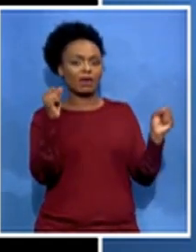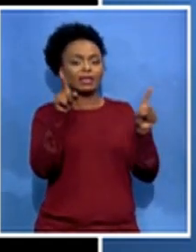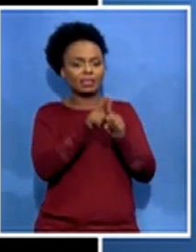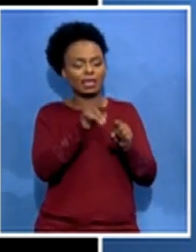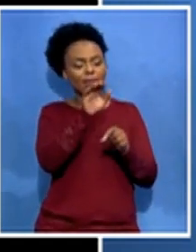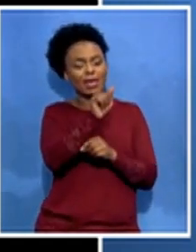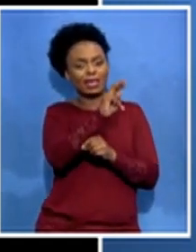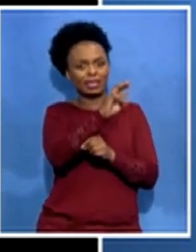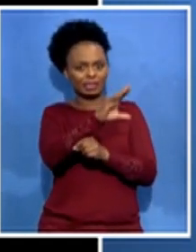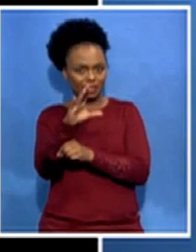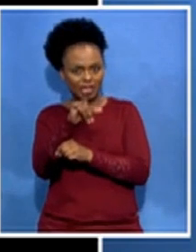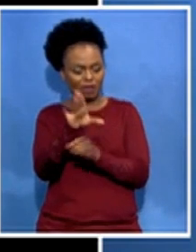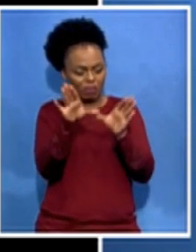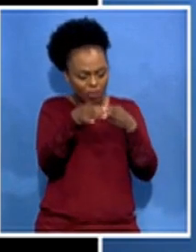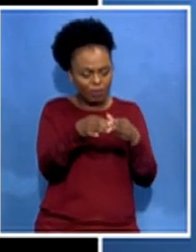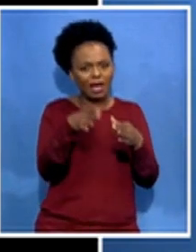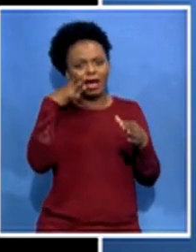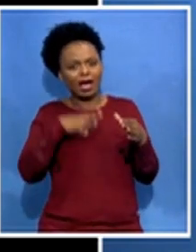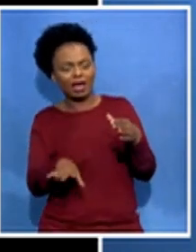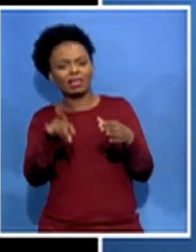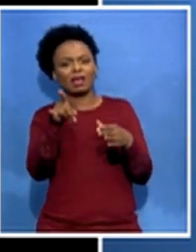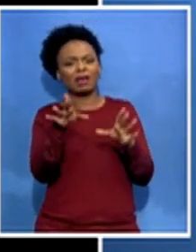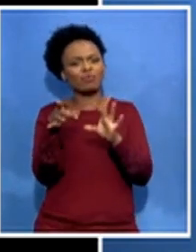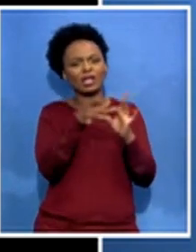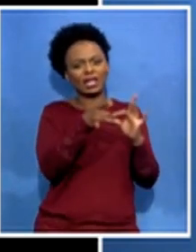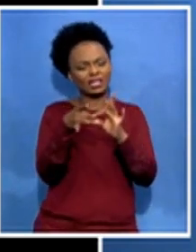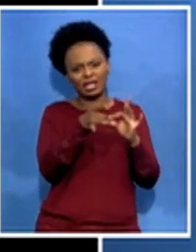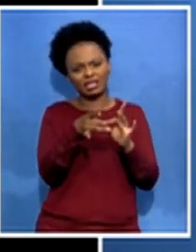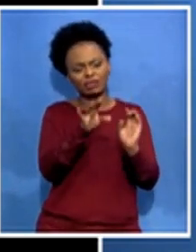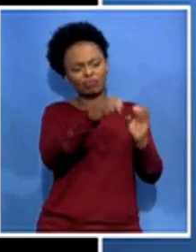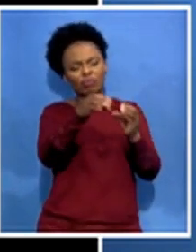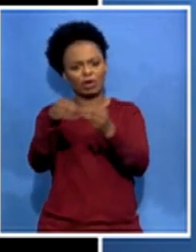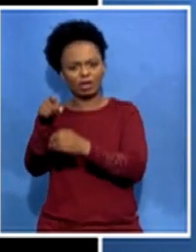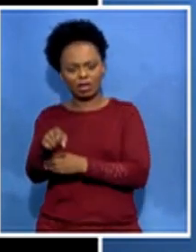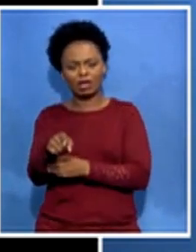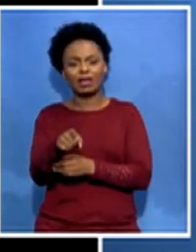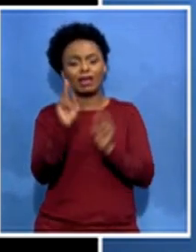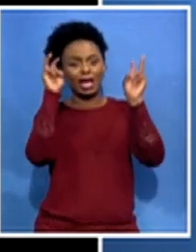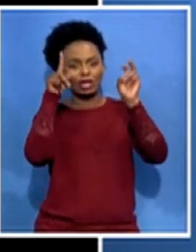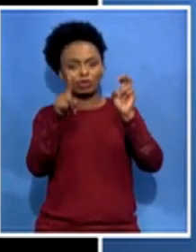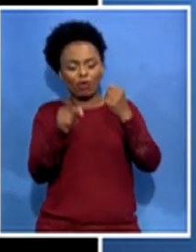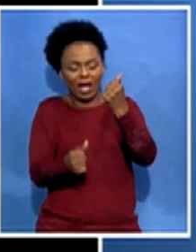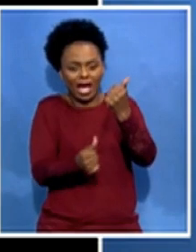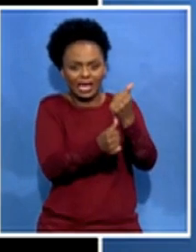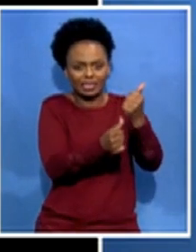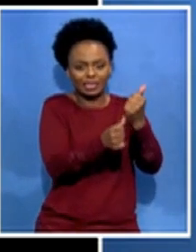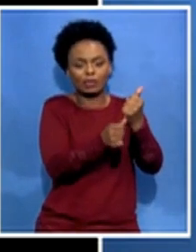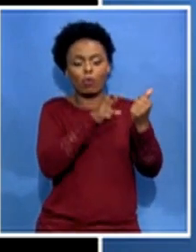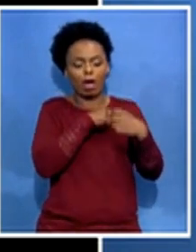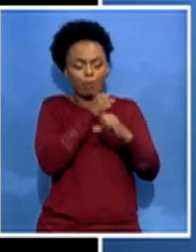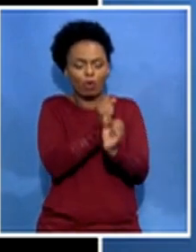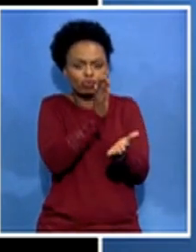related uh fraternal parties uh terms of assisting to ensure that this doesn't happen but then